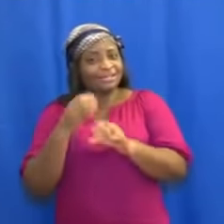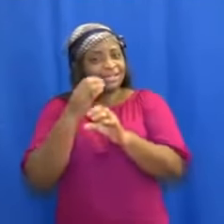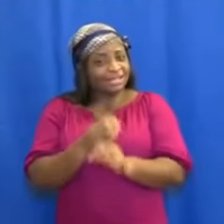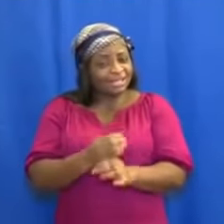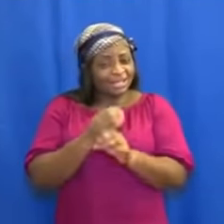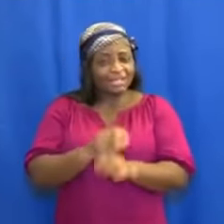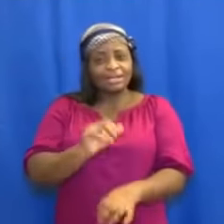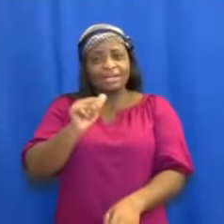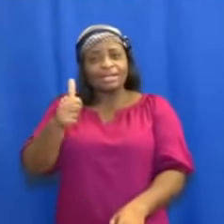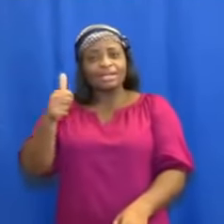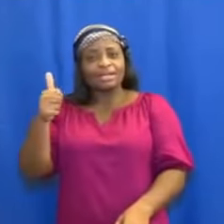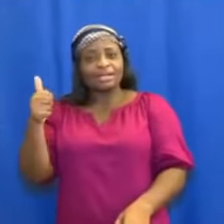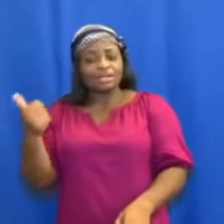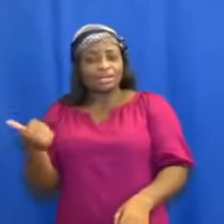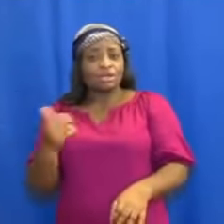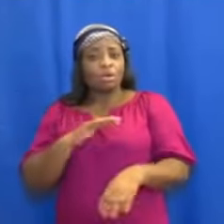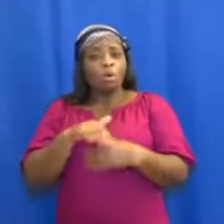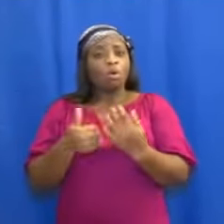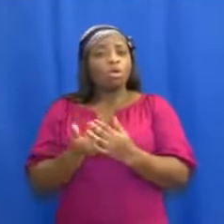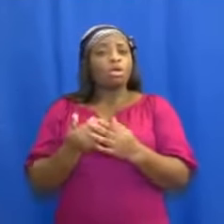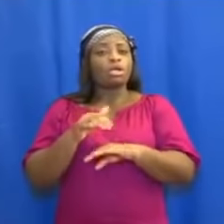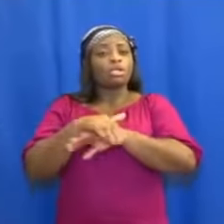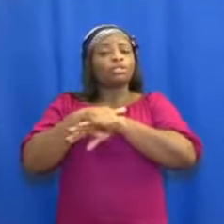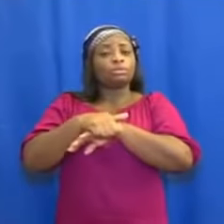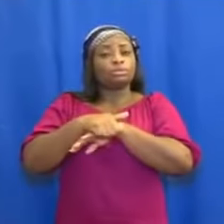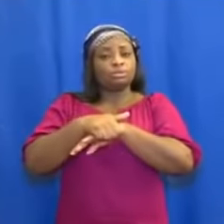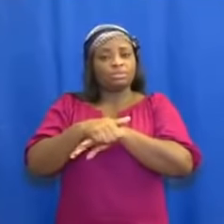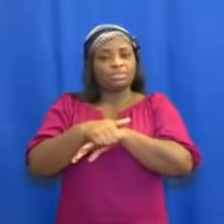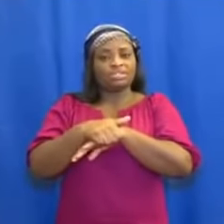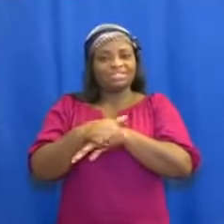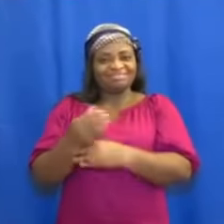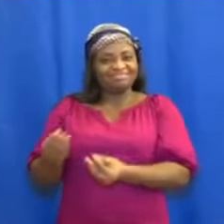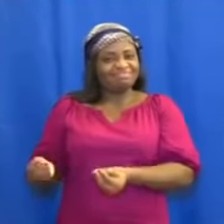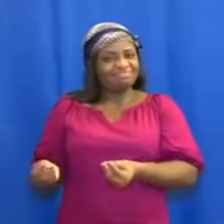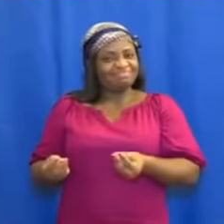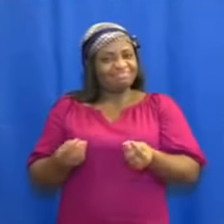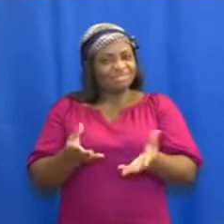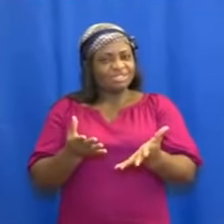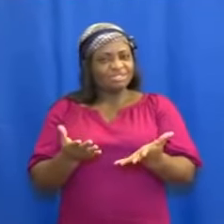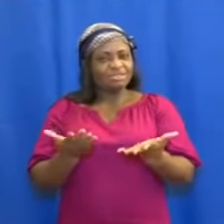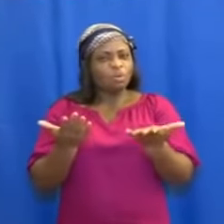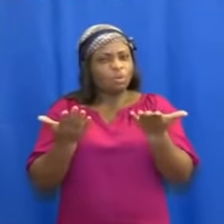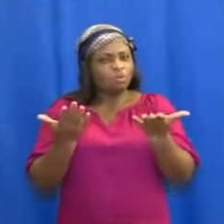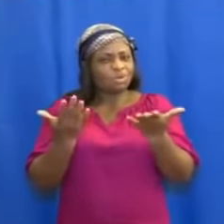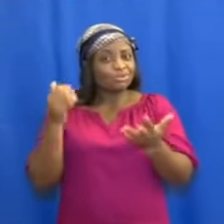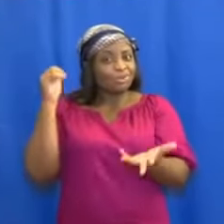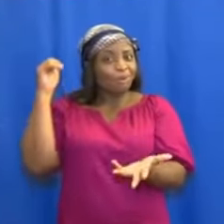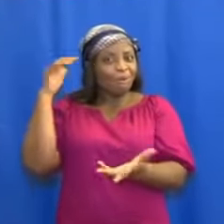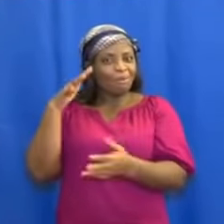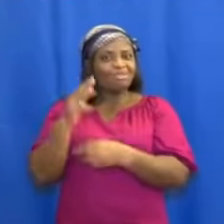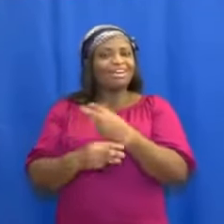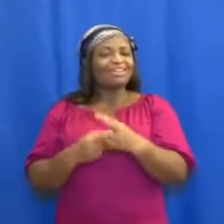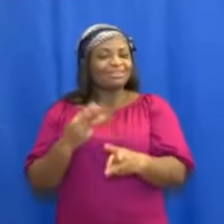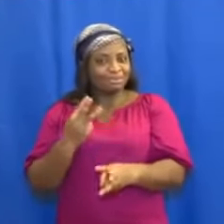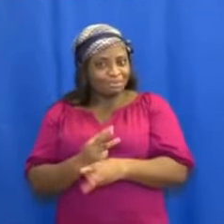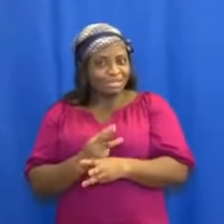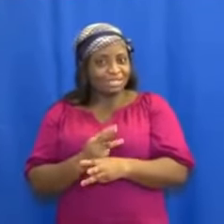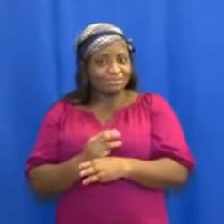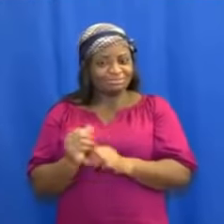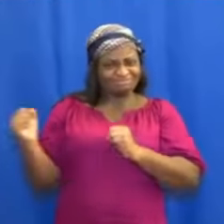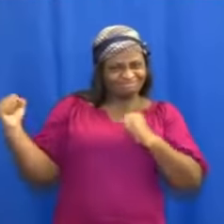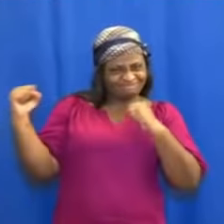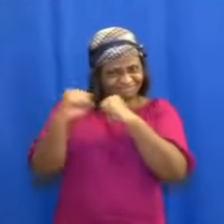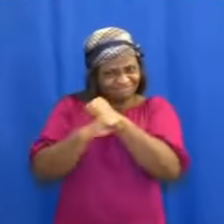United Kingdom provide considerable optimism and hope for the world in our battle to defeat the pandemic.